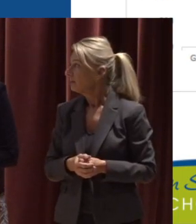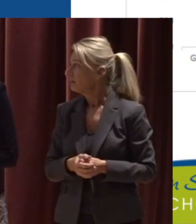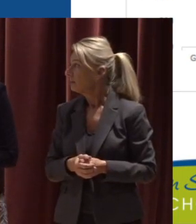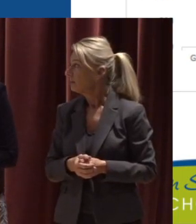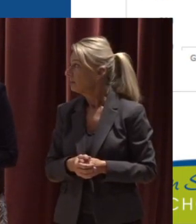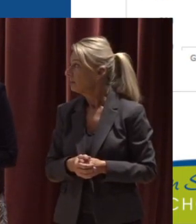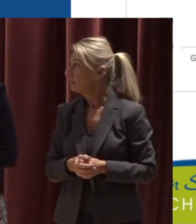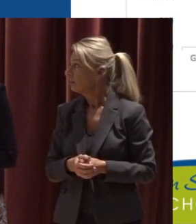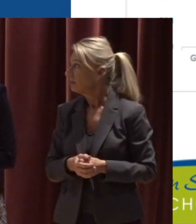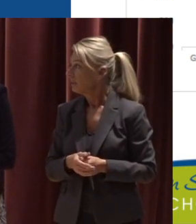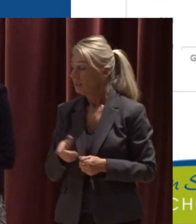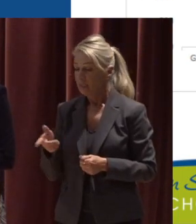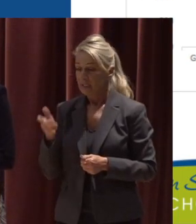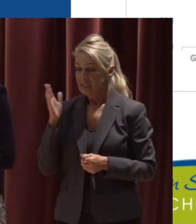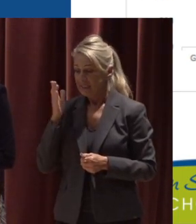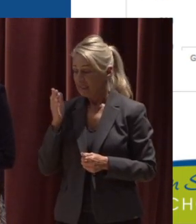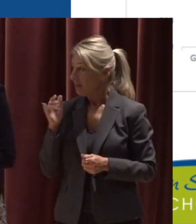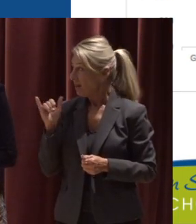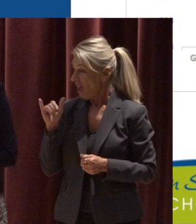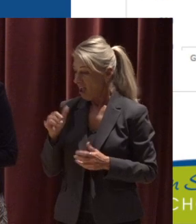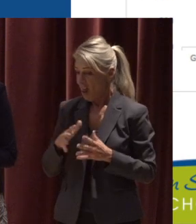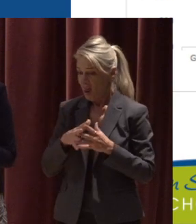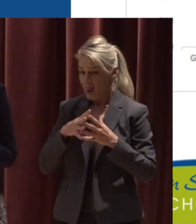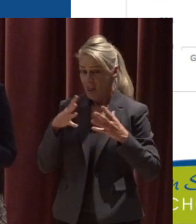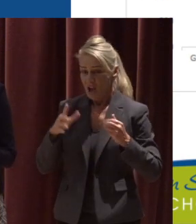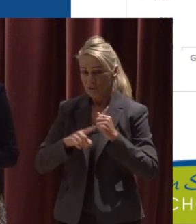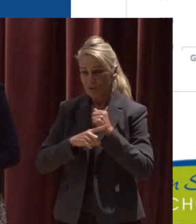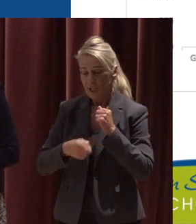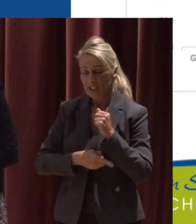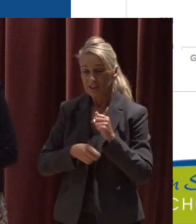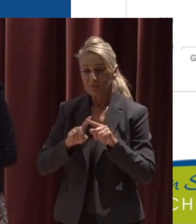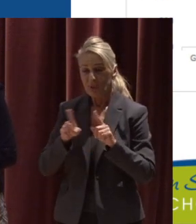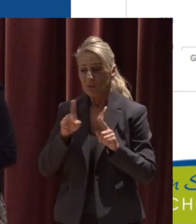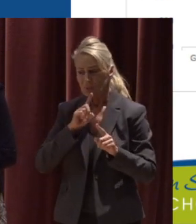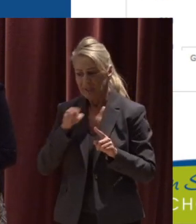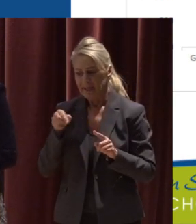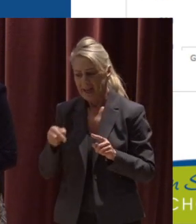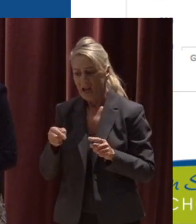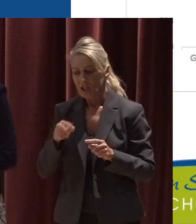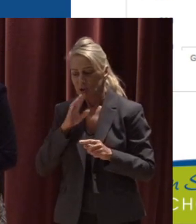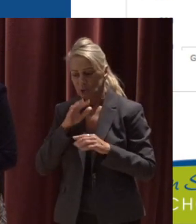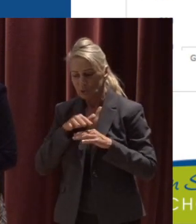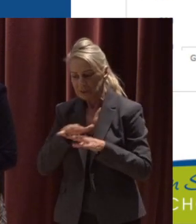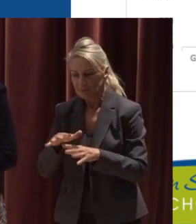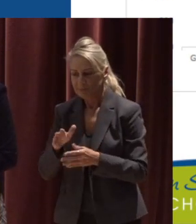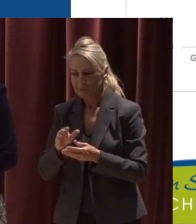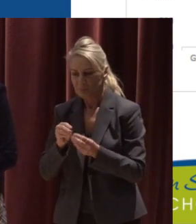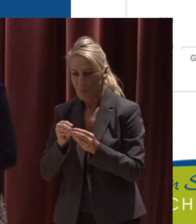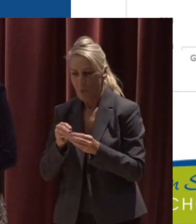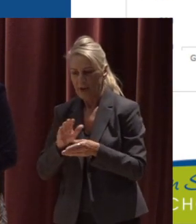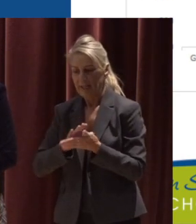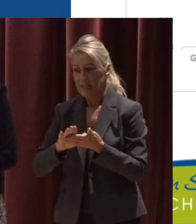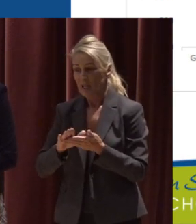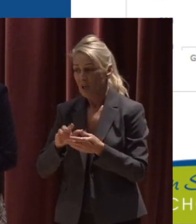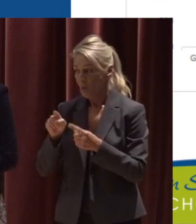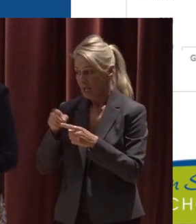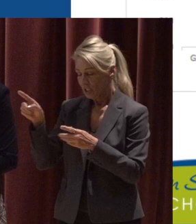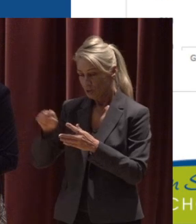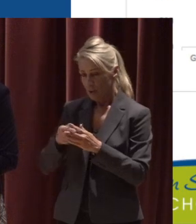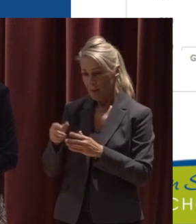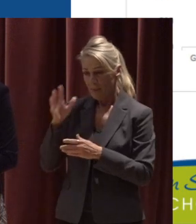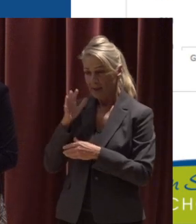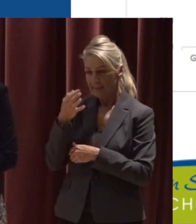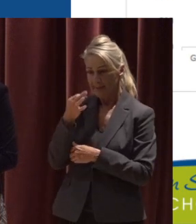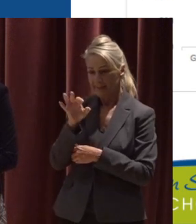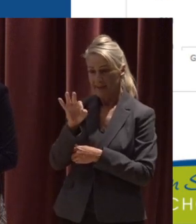While that may have seemed like a lot of trash Overall the streams are actually getting more clean So when stream crew started in 1998 they were